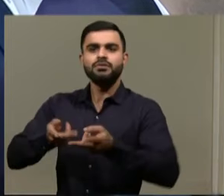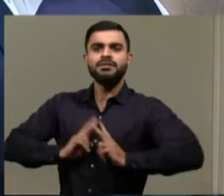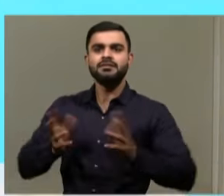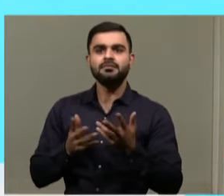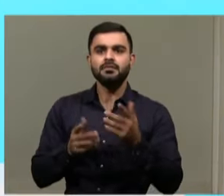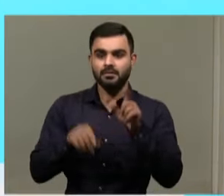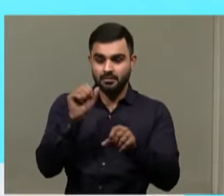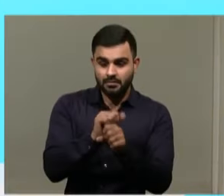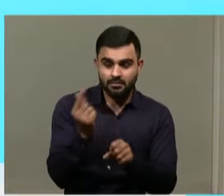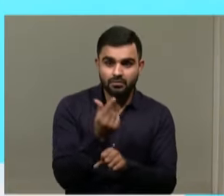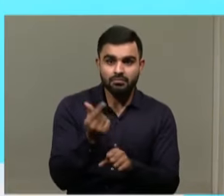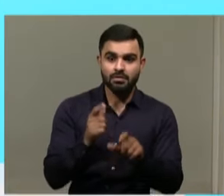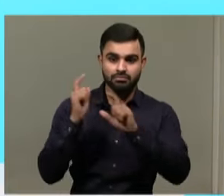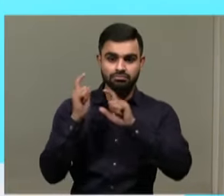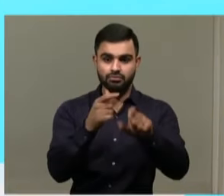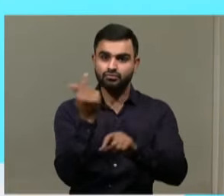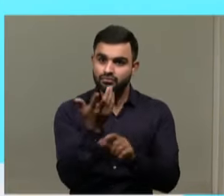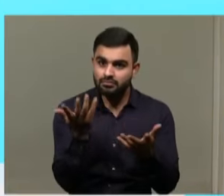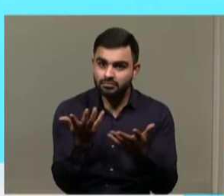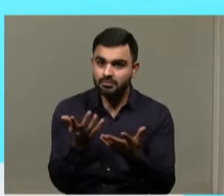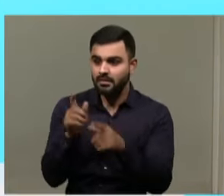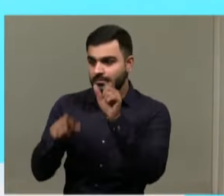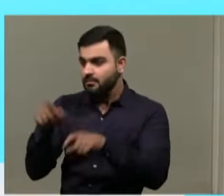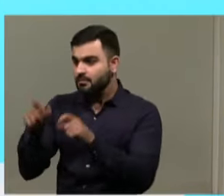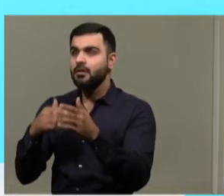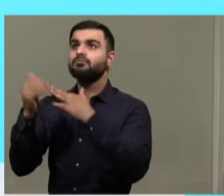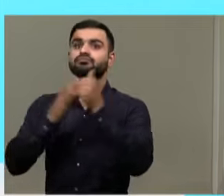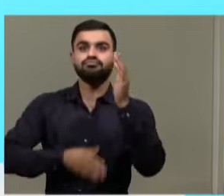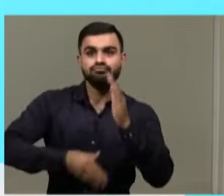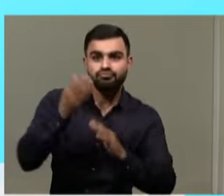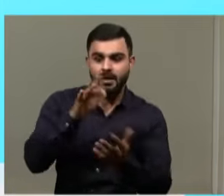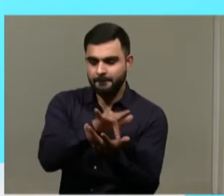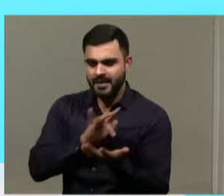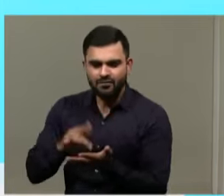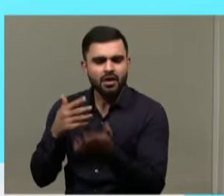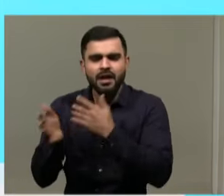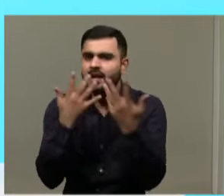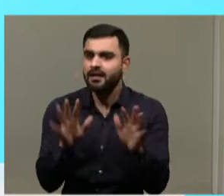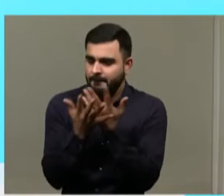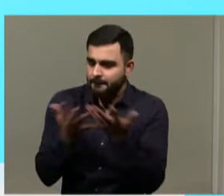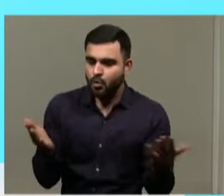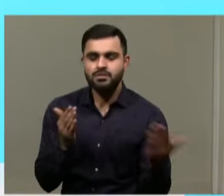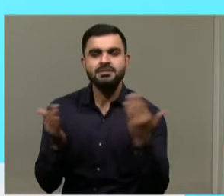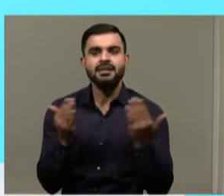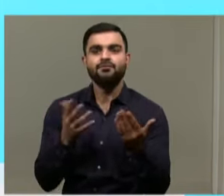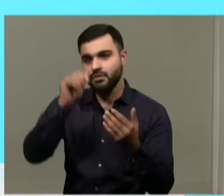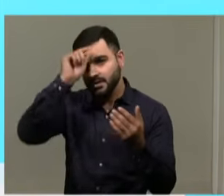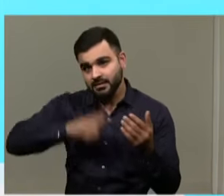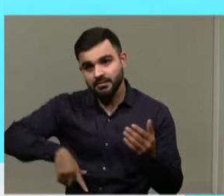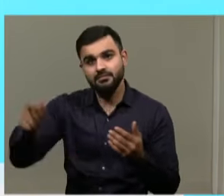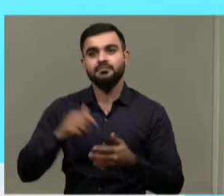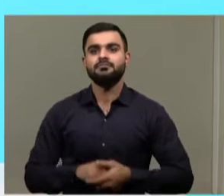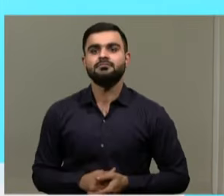You're not able to use public transport, you're not able to use any public building, any public places, any product or services in this country.